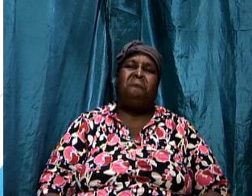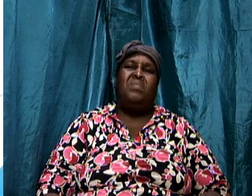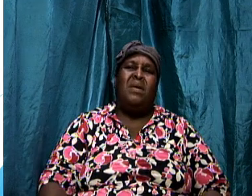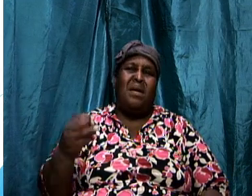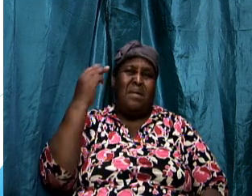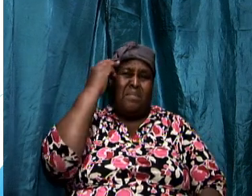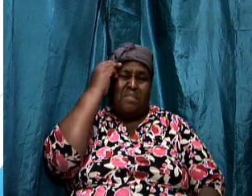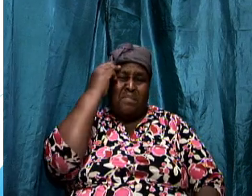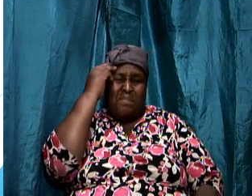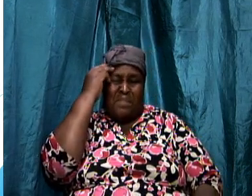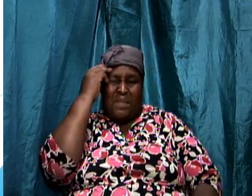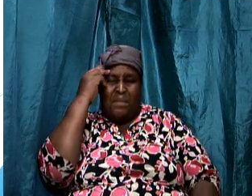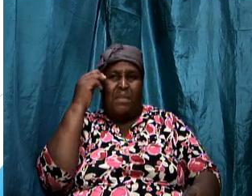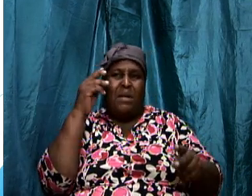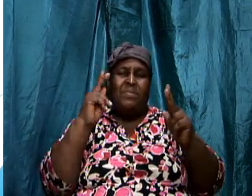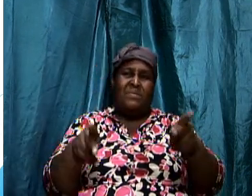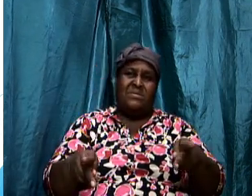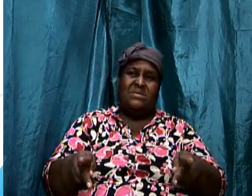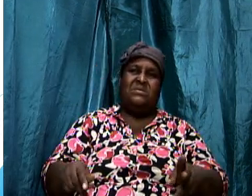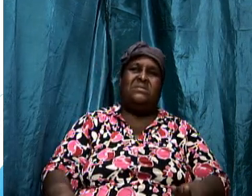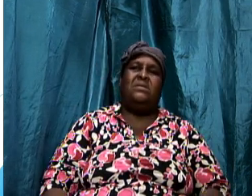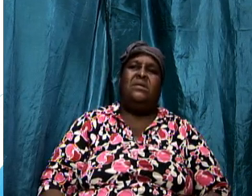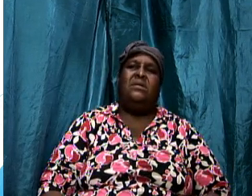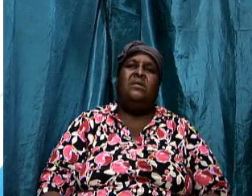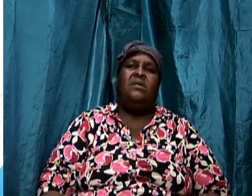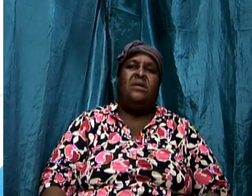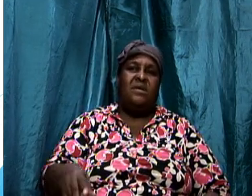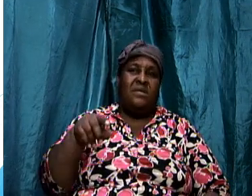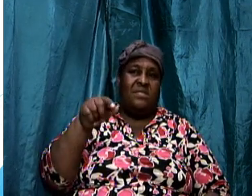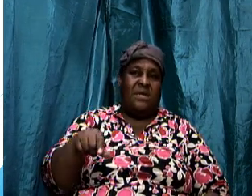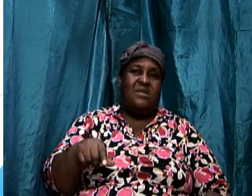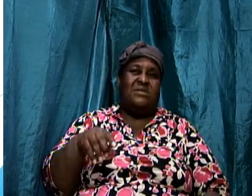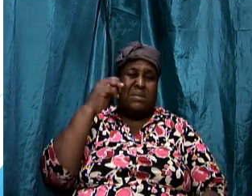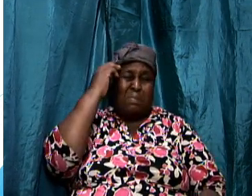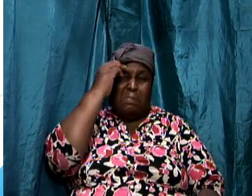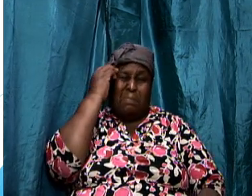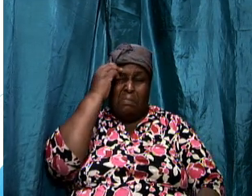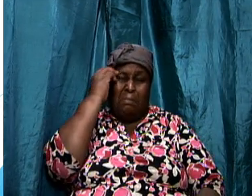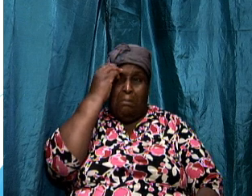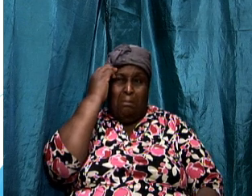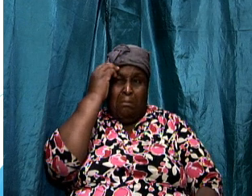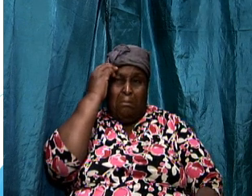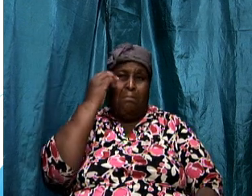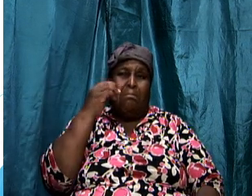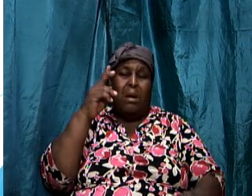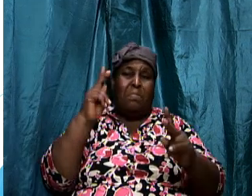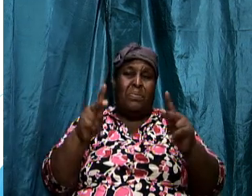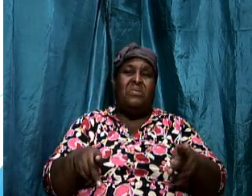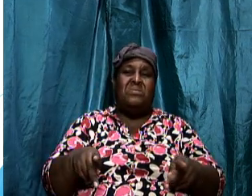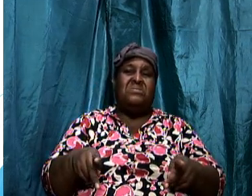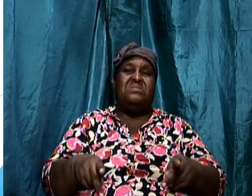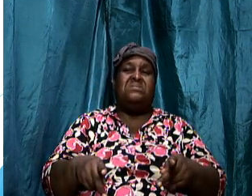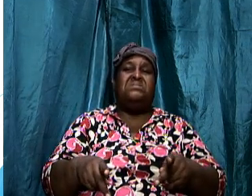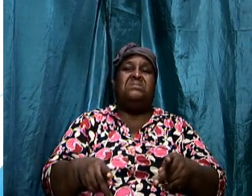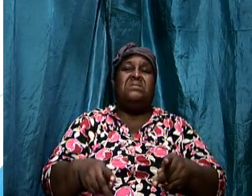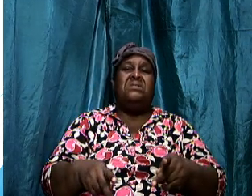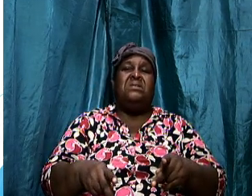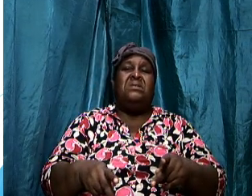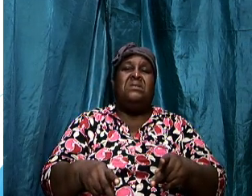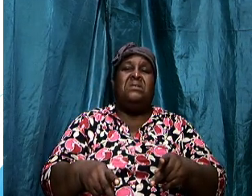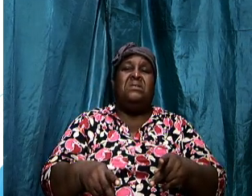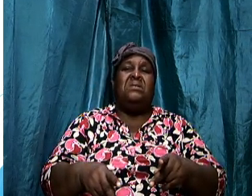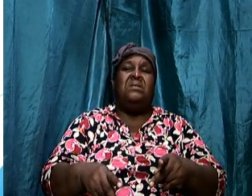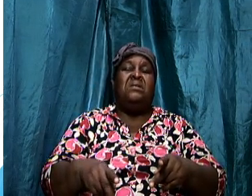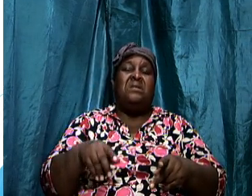getting insane right and this insane person somebody you know on their way to get mad so to speak